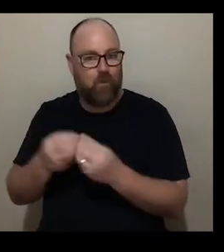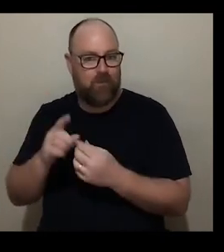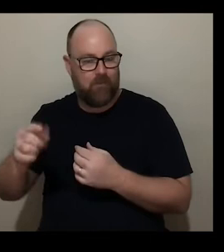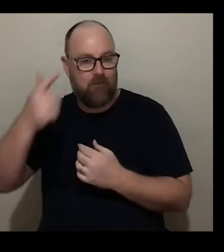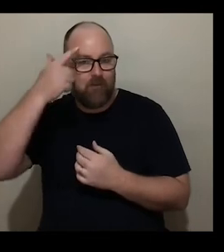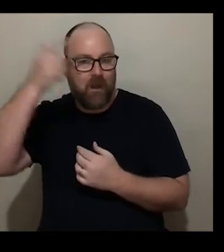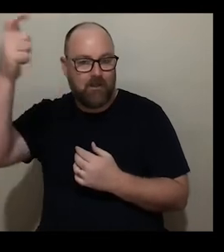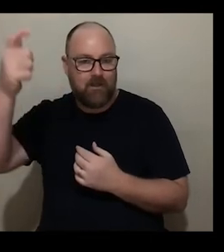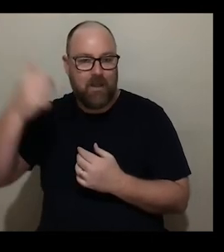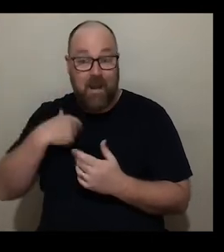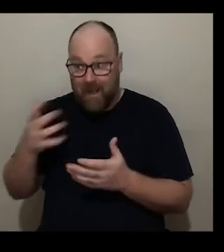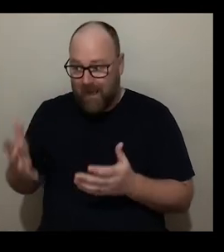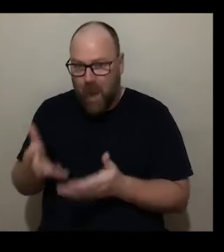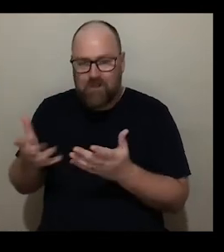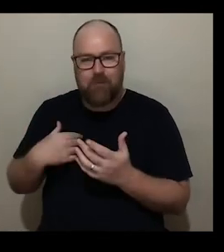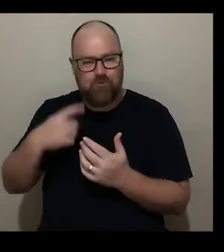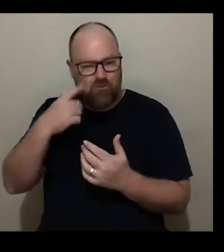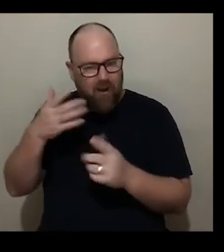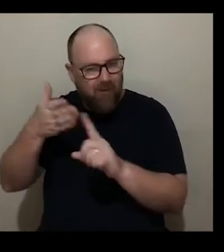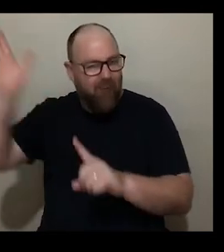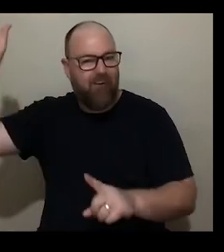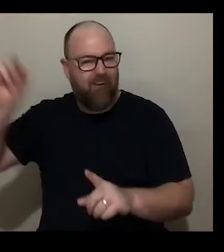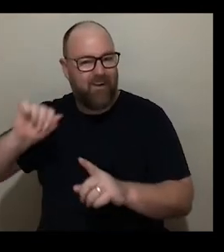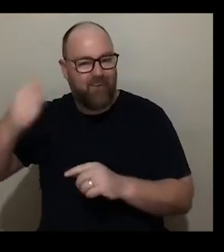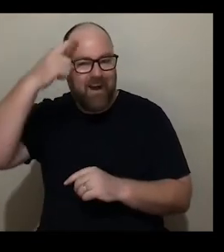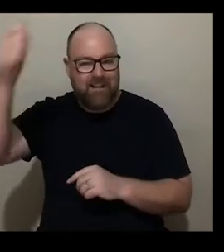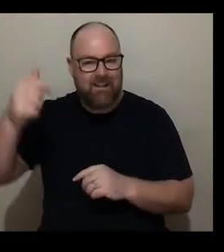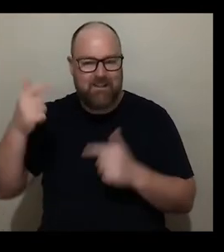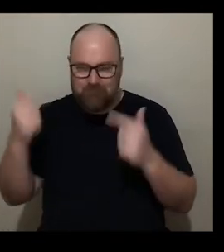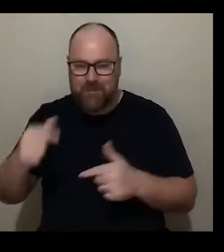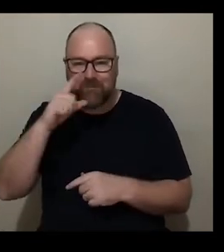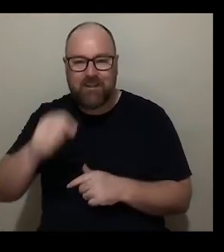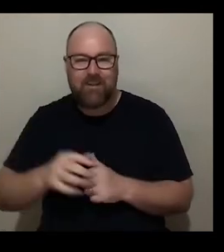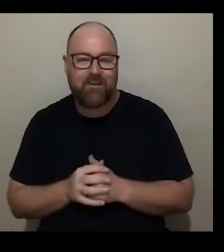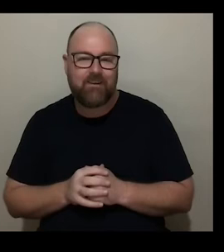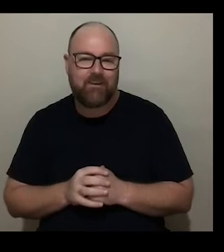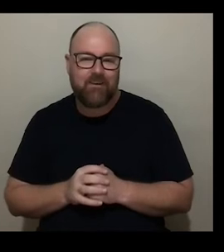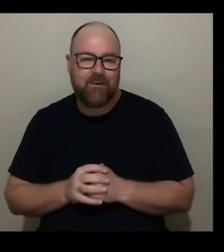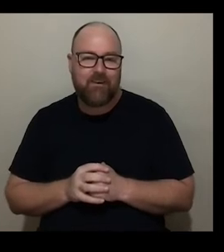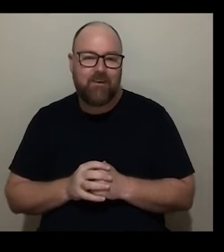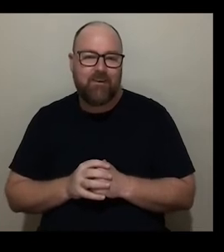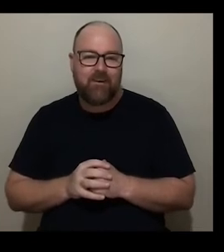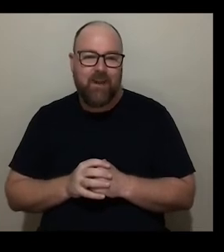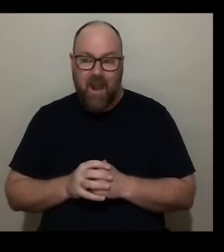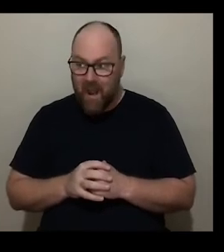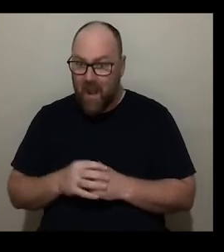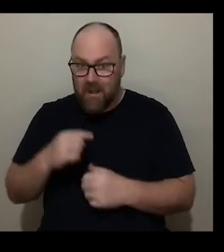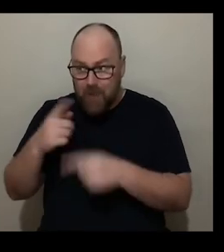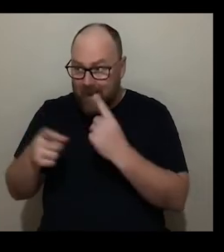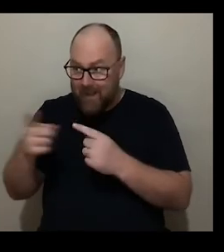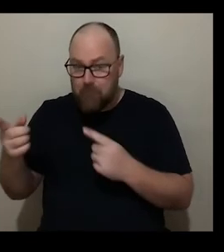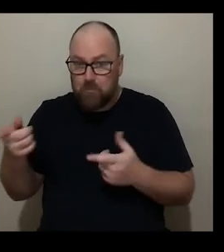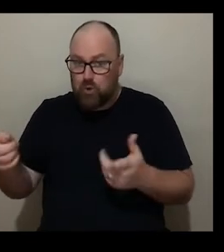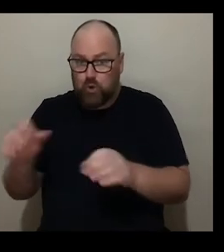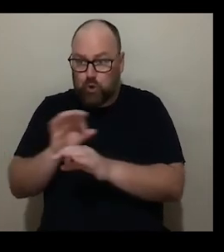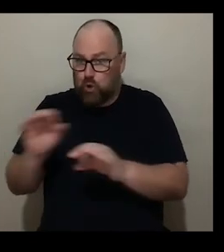out there with their ideas as they wanted to um and really expressing to them that there really was